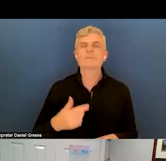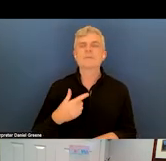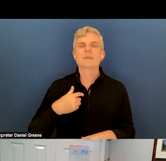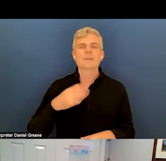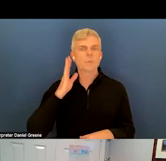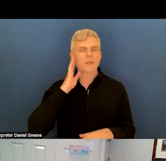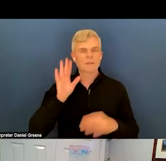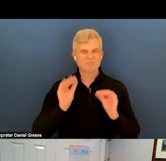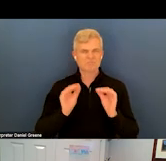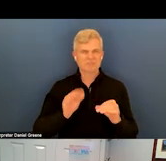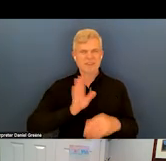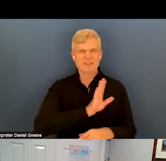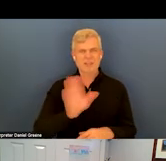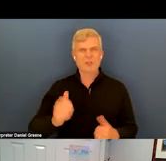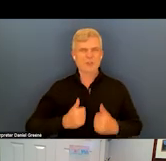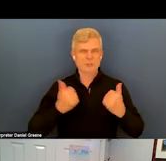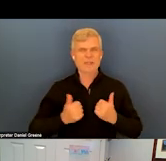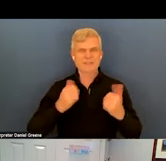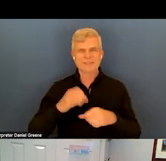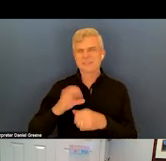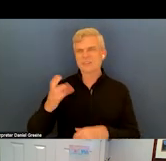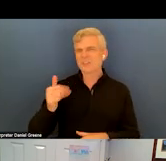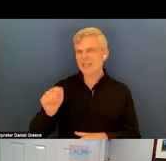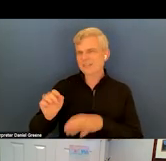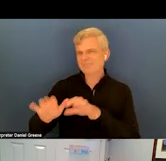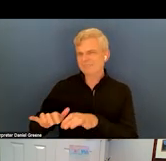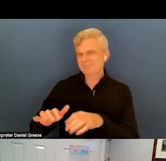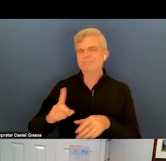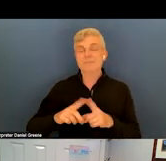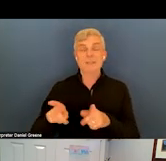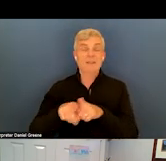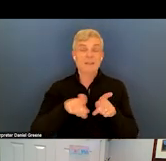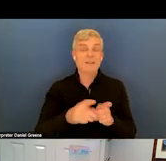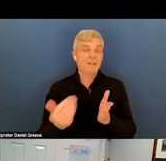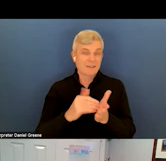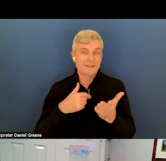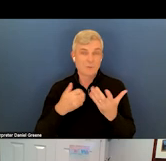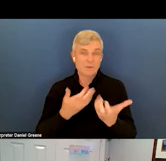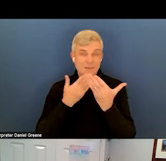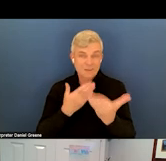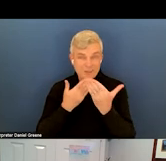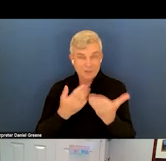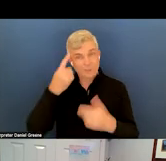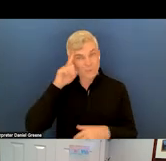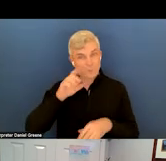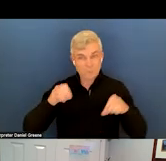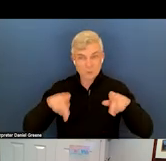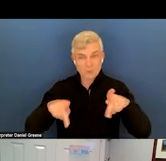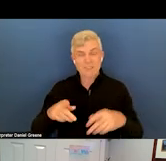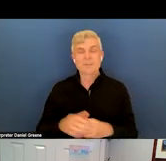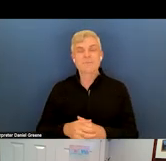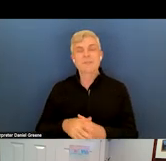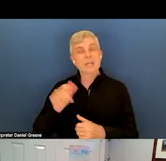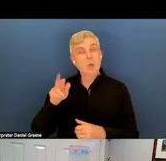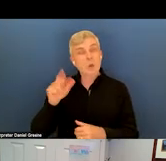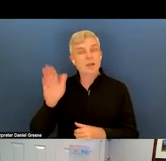address in the chat box going forward. But again, want to thank you all for the opportunity. And Laura, I